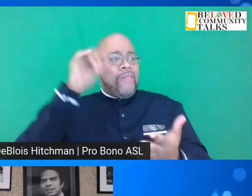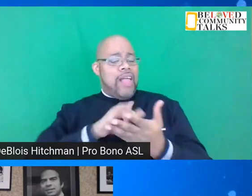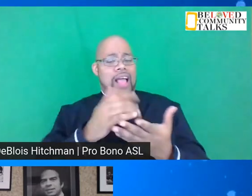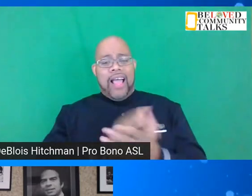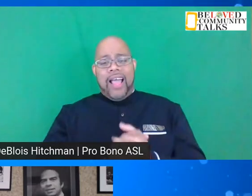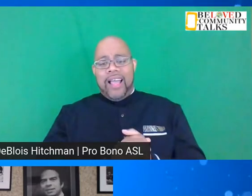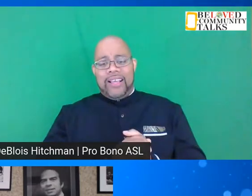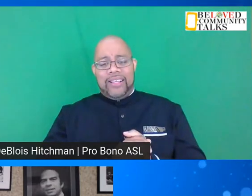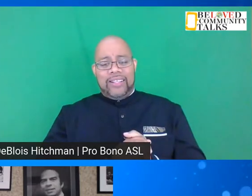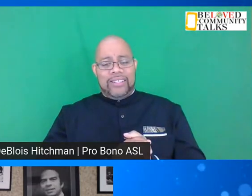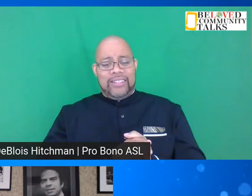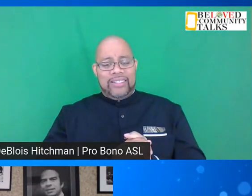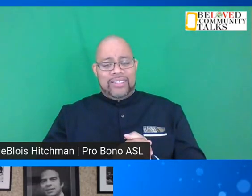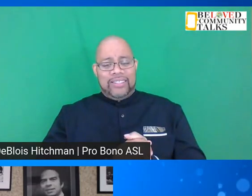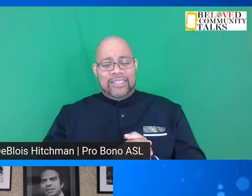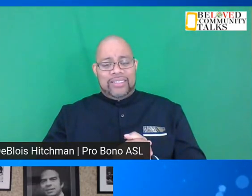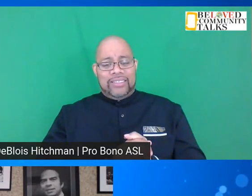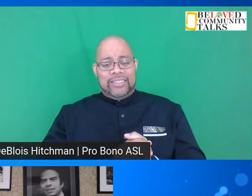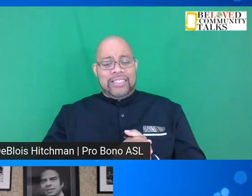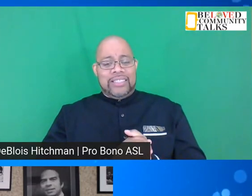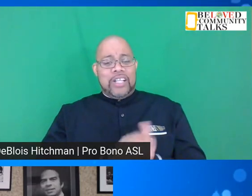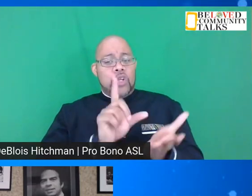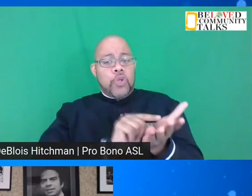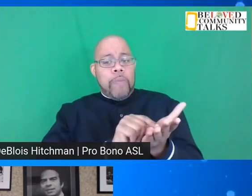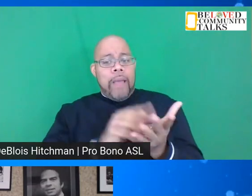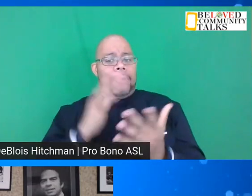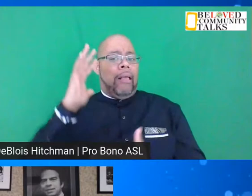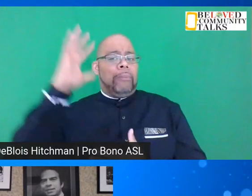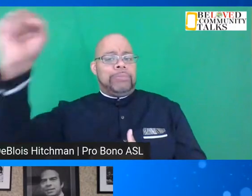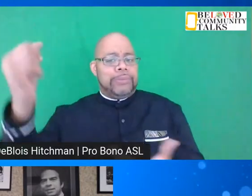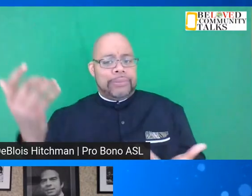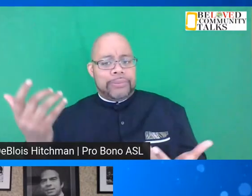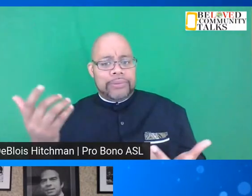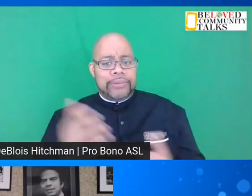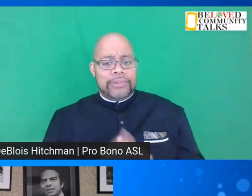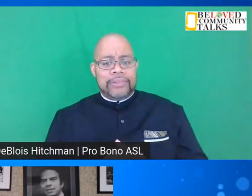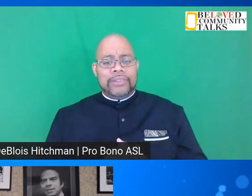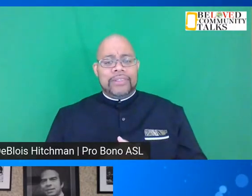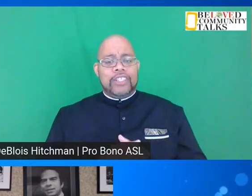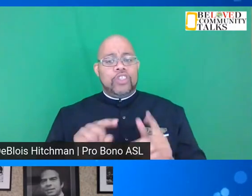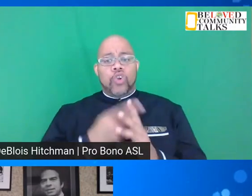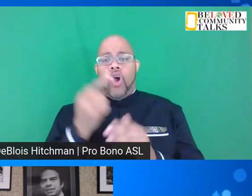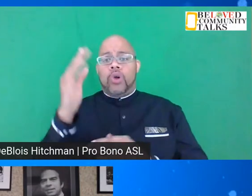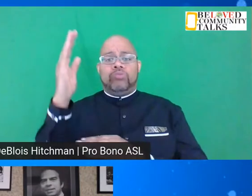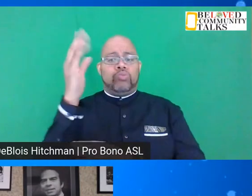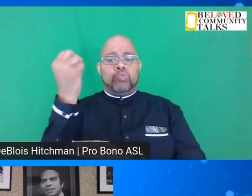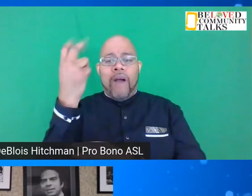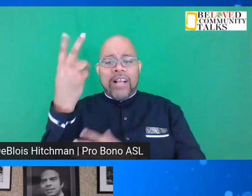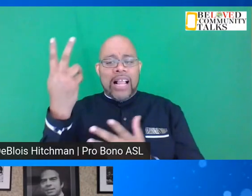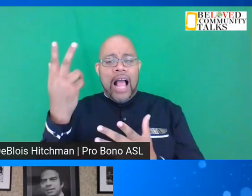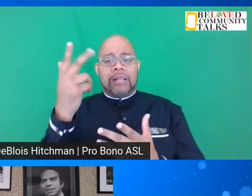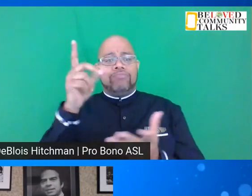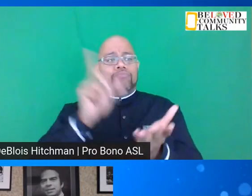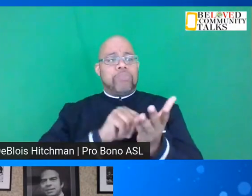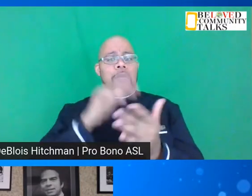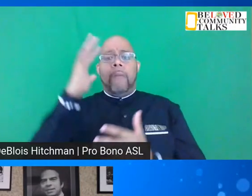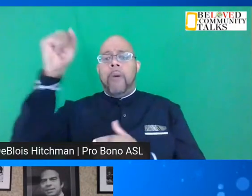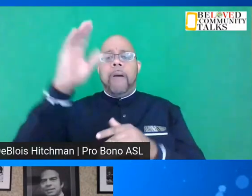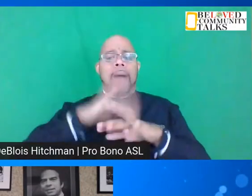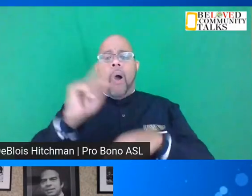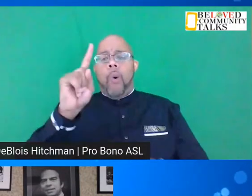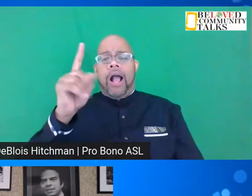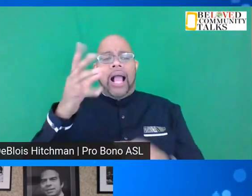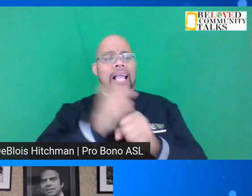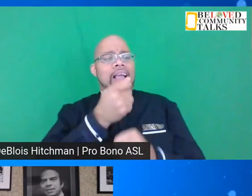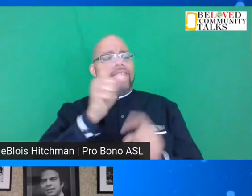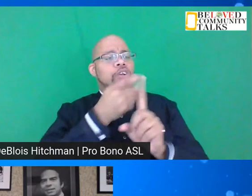the press would be gone. It was starting at 12 o'clock. The press would be gone by 1 o'clock. They'd get the